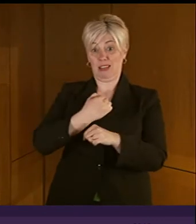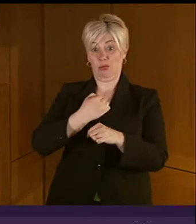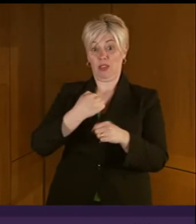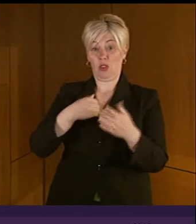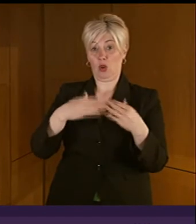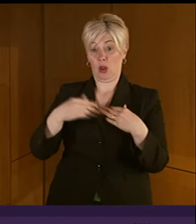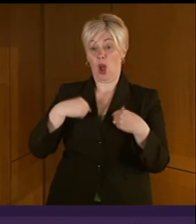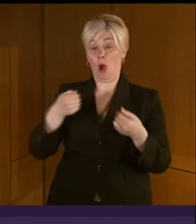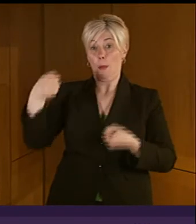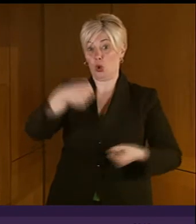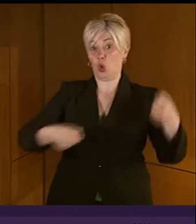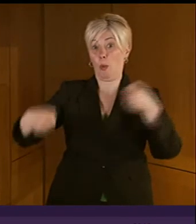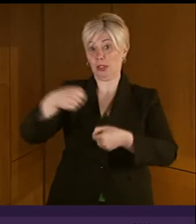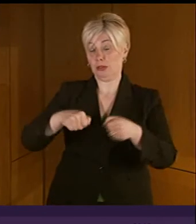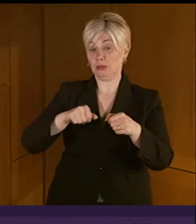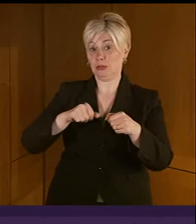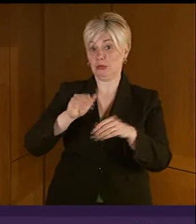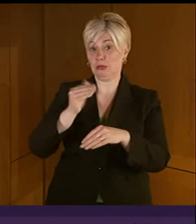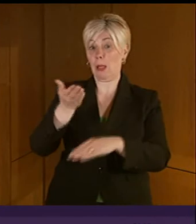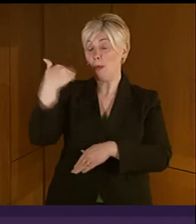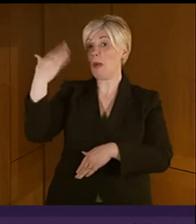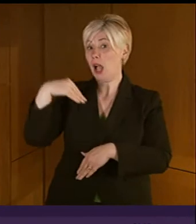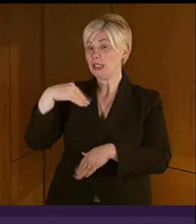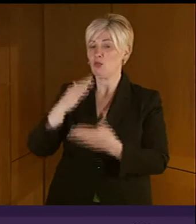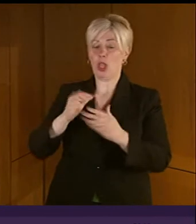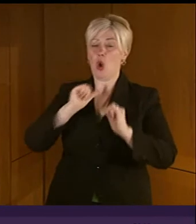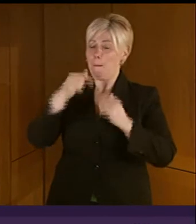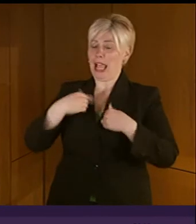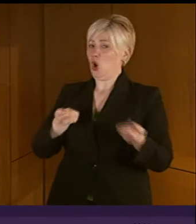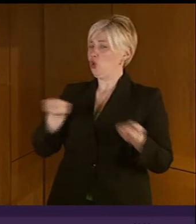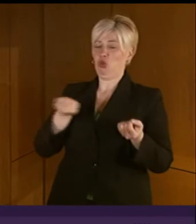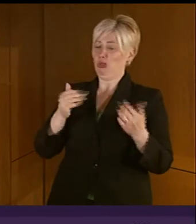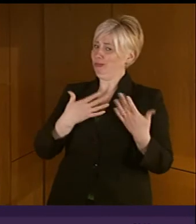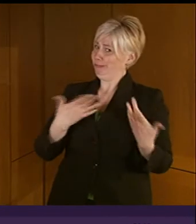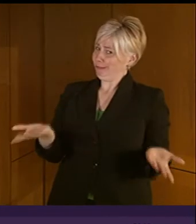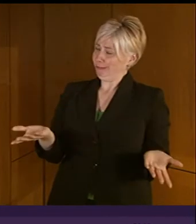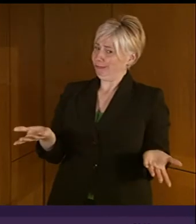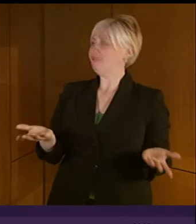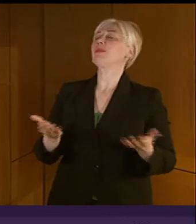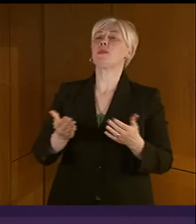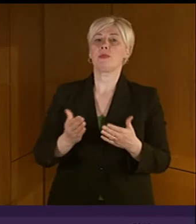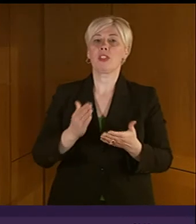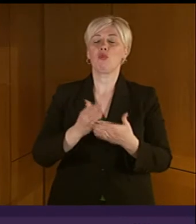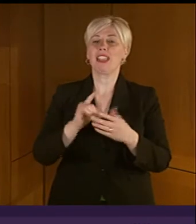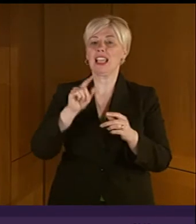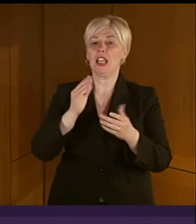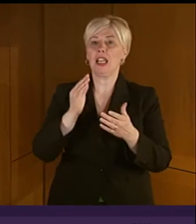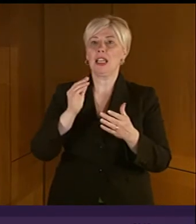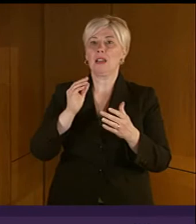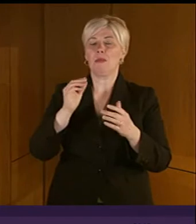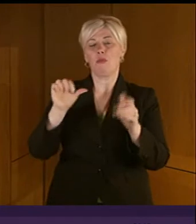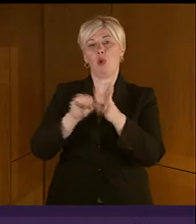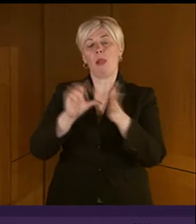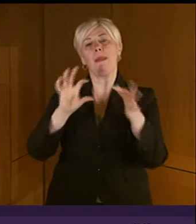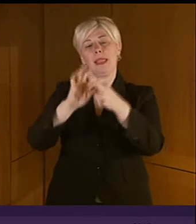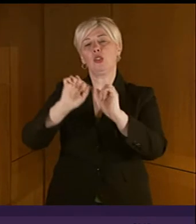have certainly learned lessons in the past. this is out with our control. And this is about the end of the negotiation. So I am more than happy